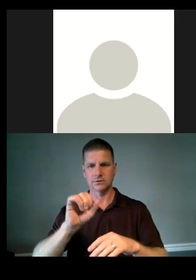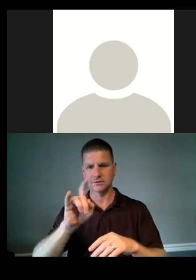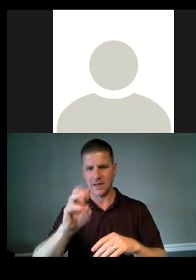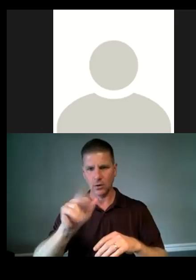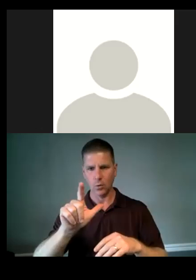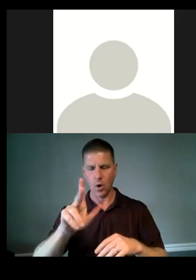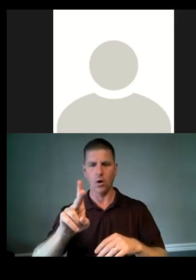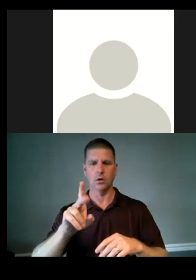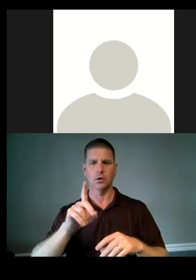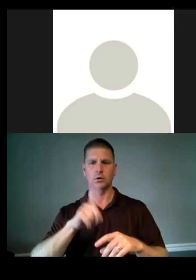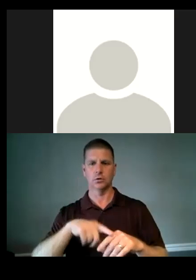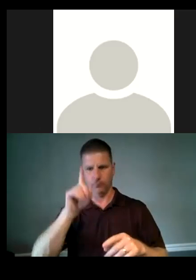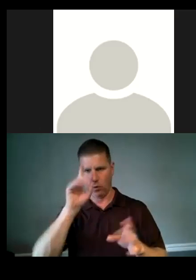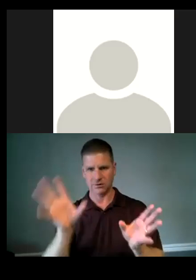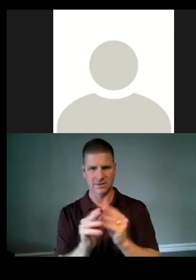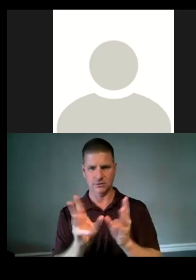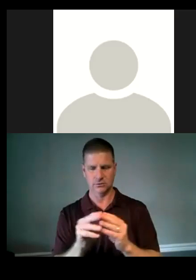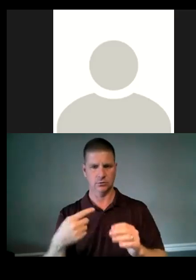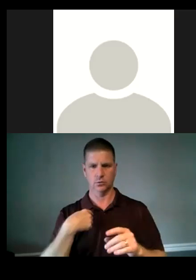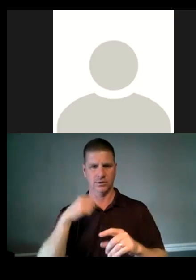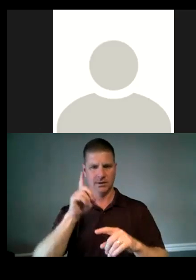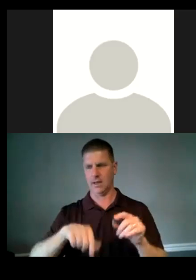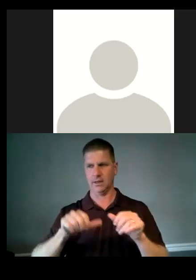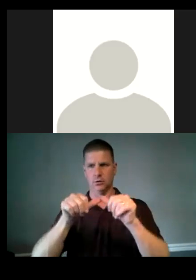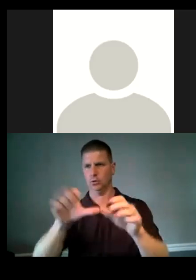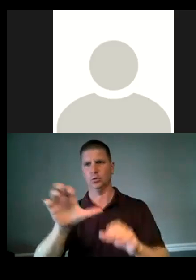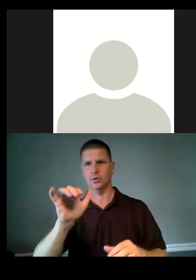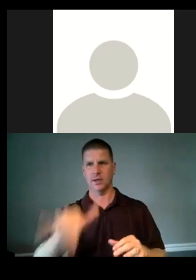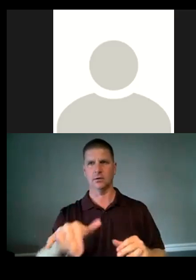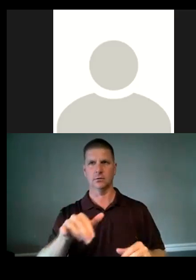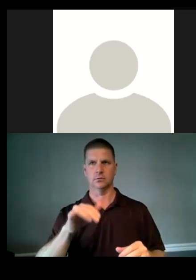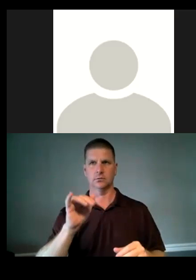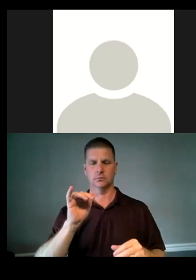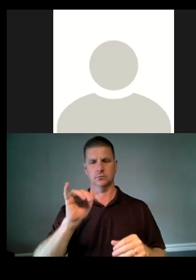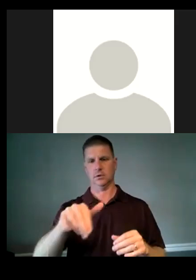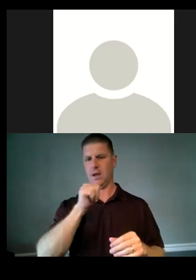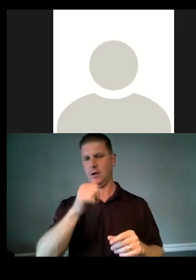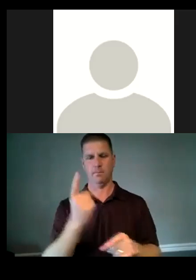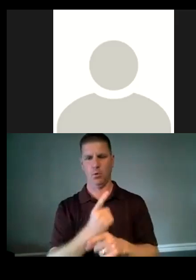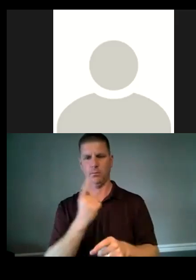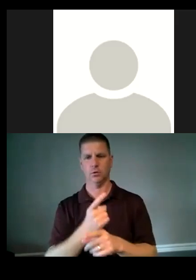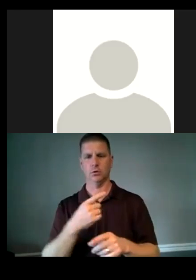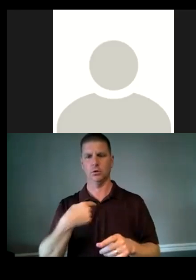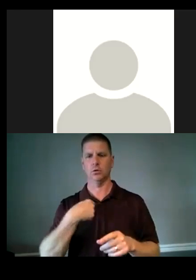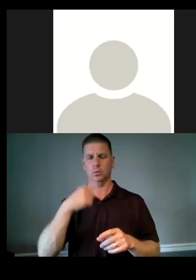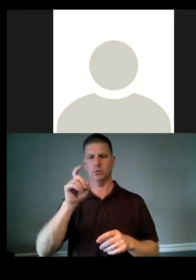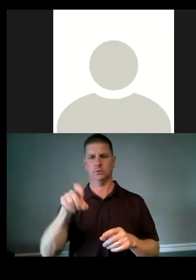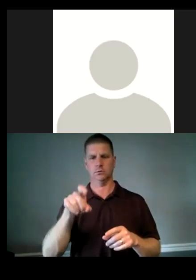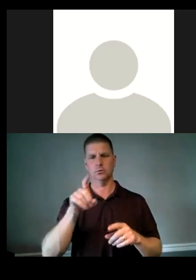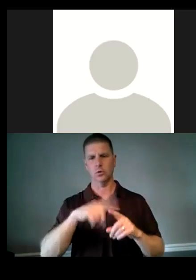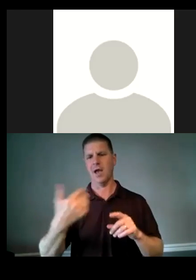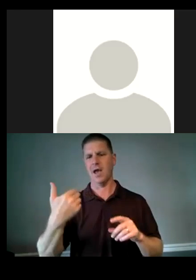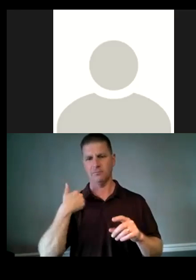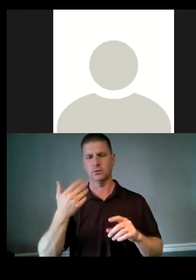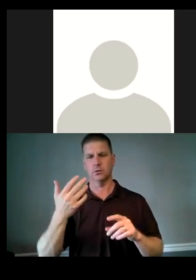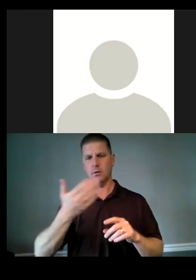and we cannot be continue doing that anymore. That's not proper, right? We need to have a better